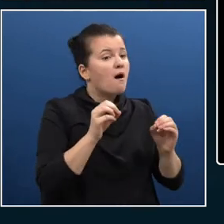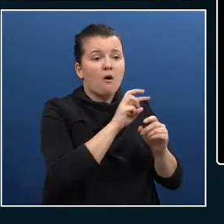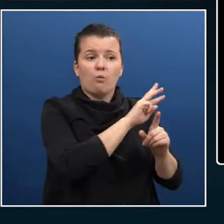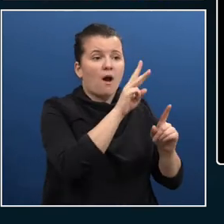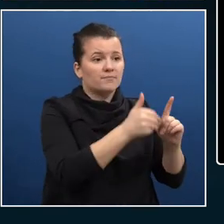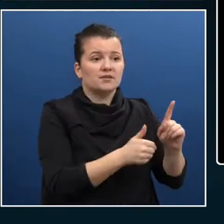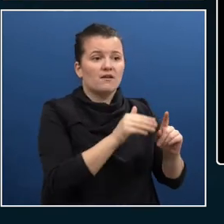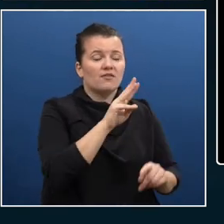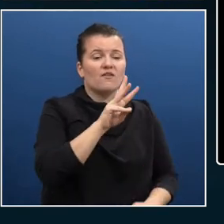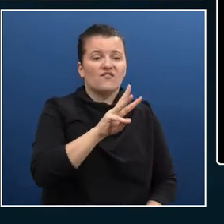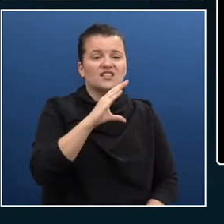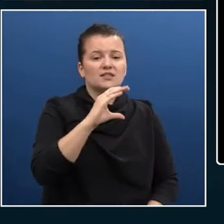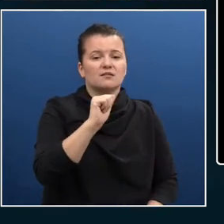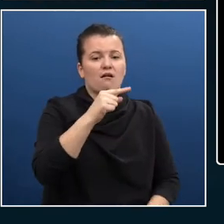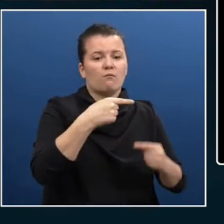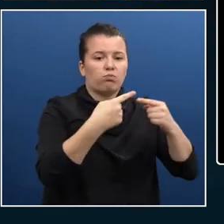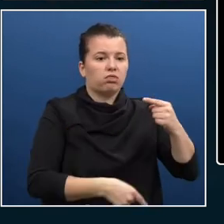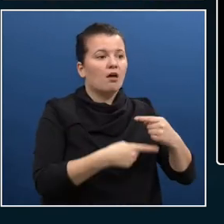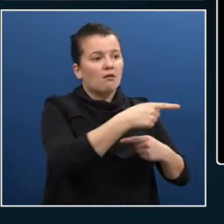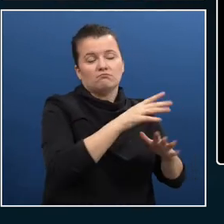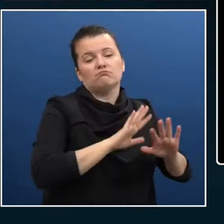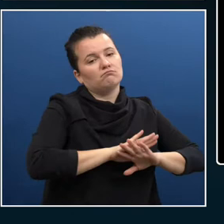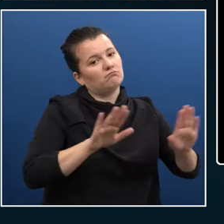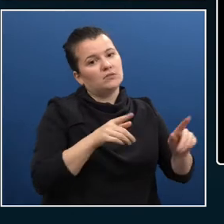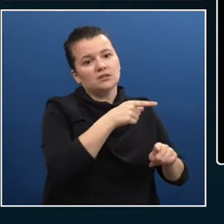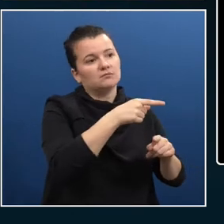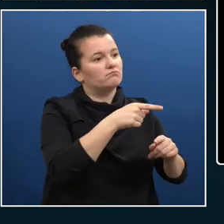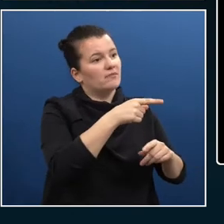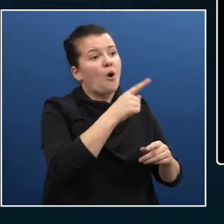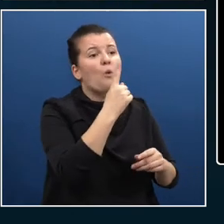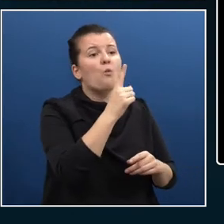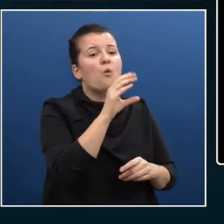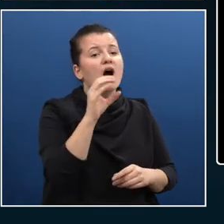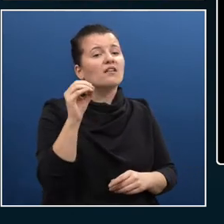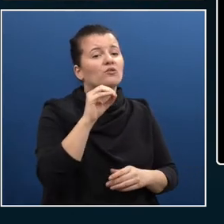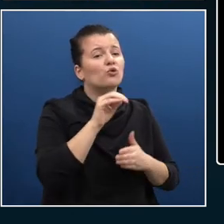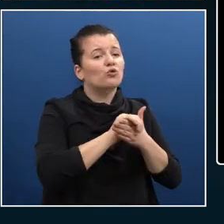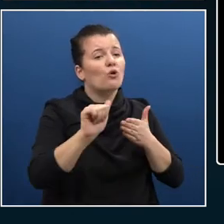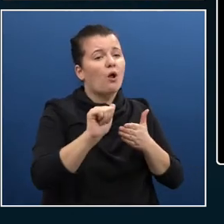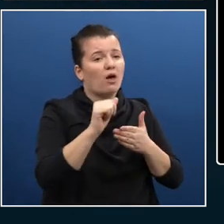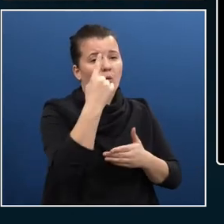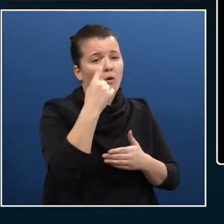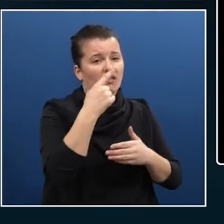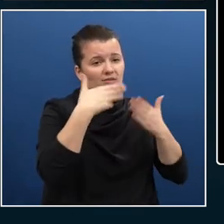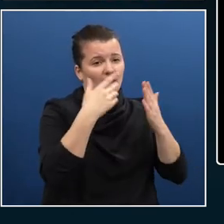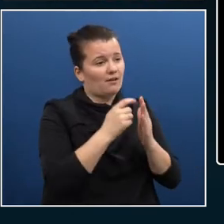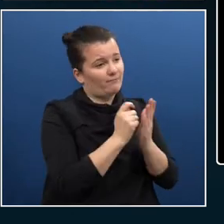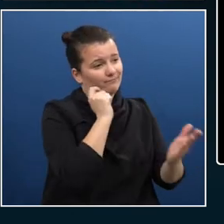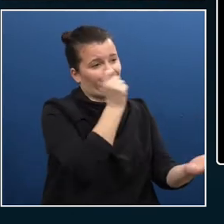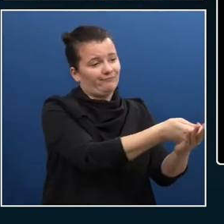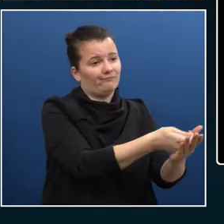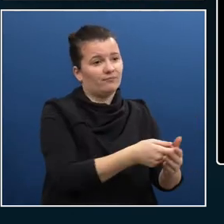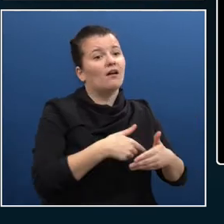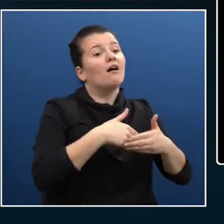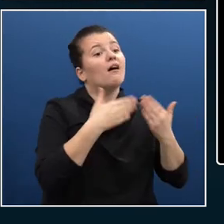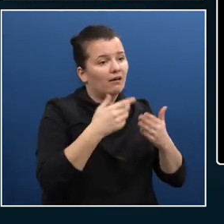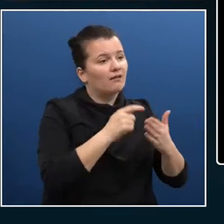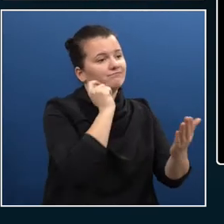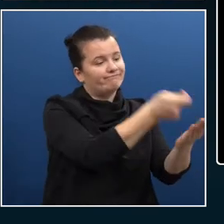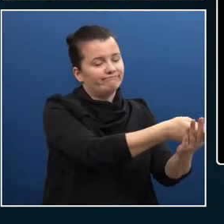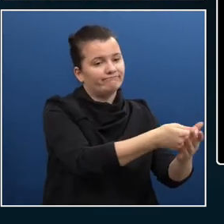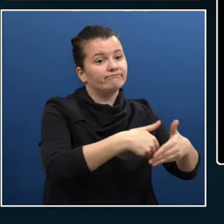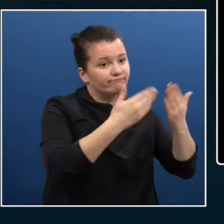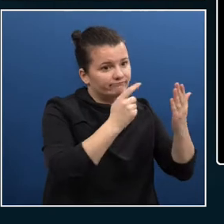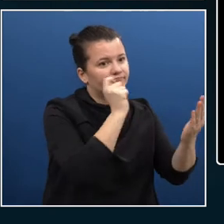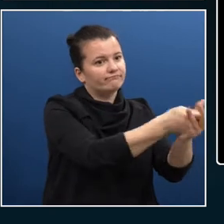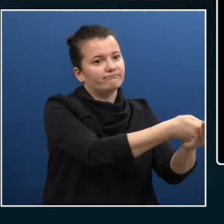at Microsoft, we're also kind of seeing that because we want to kind of get ahead of the curve. So everything we kind of do now is accessible. You